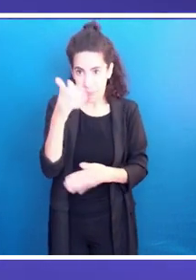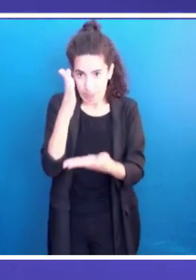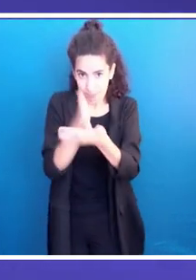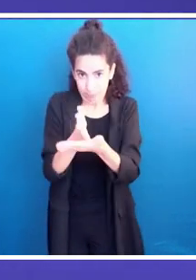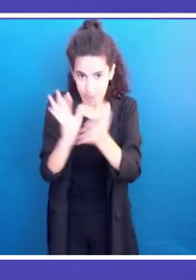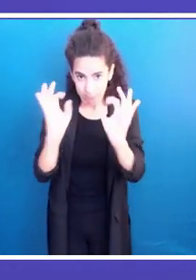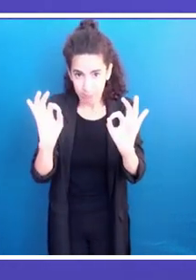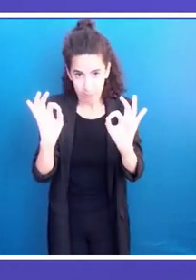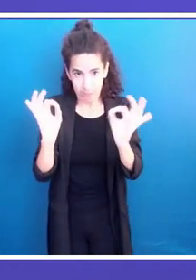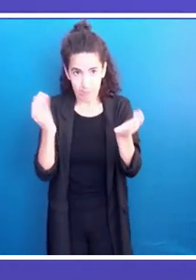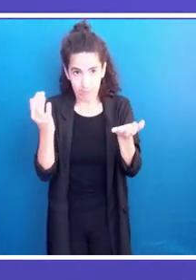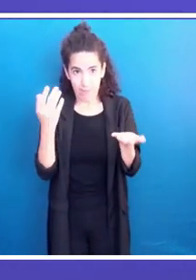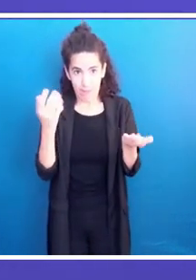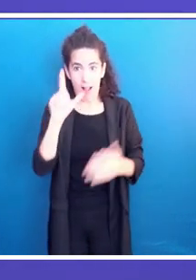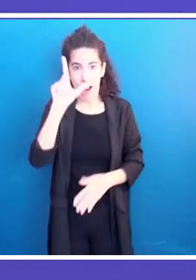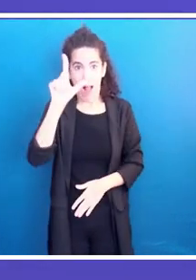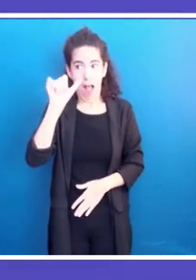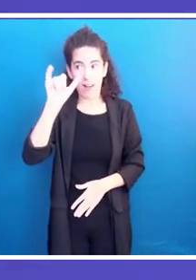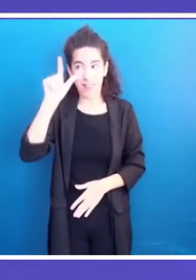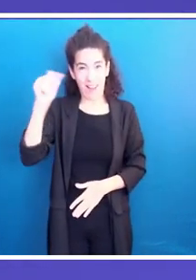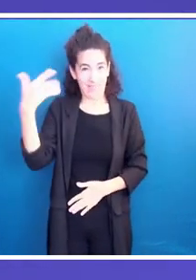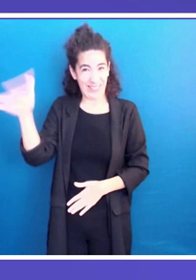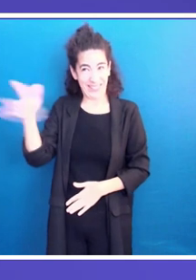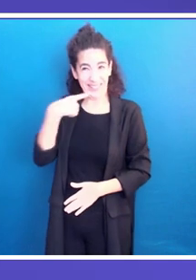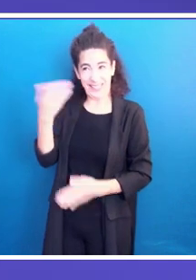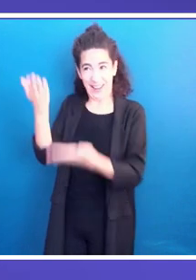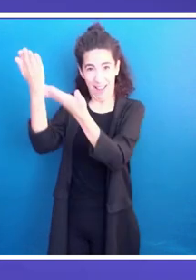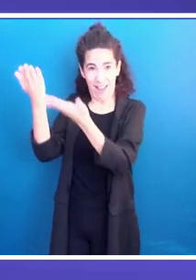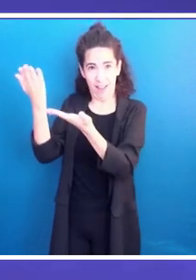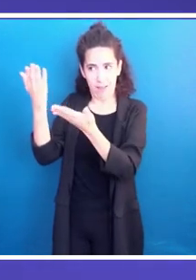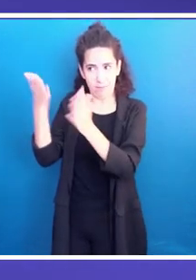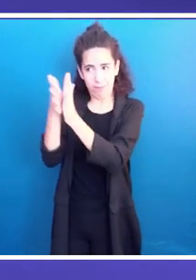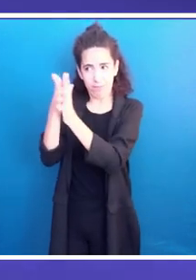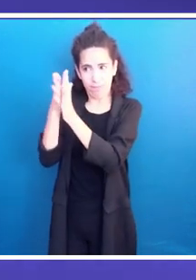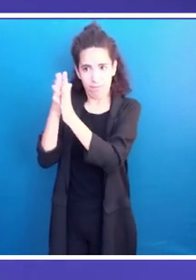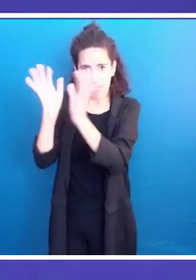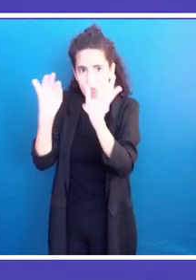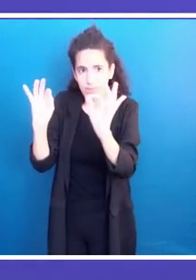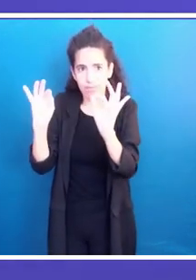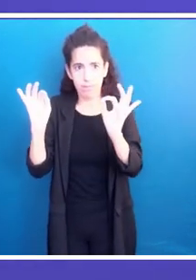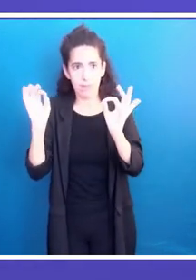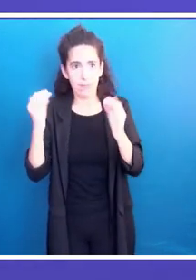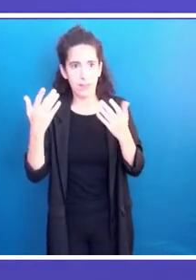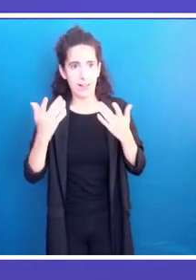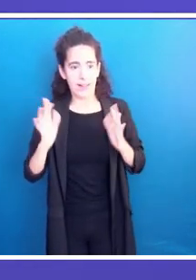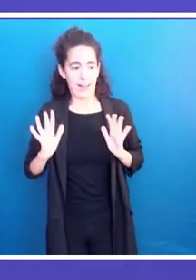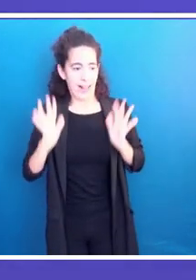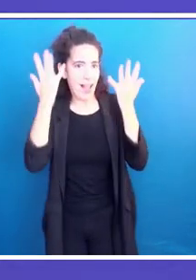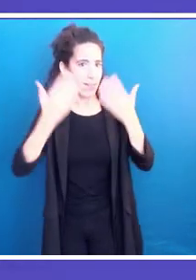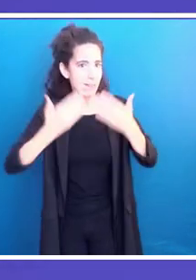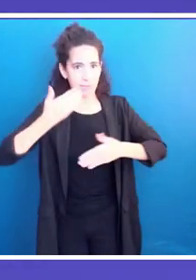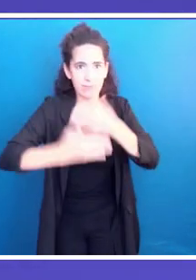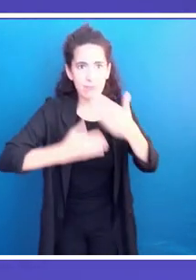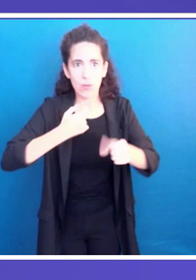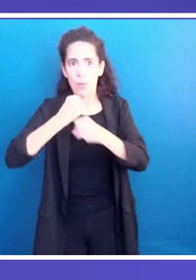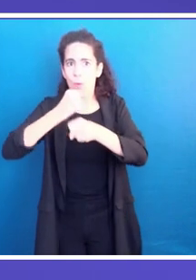activities. And that important work is carried out by women. And it's so important for our economies and sometimes we don't see